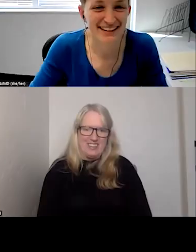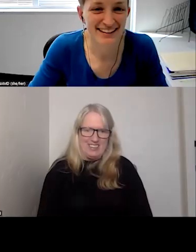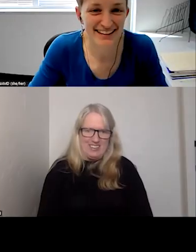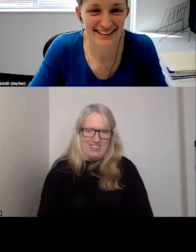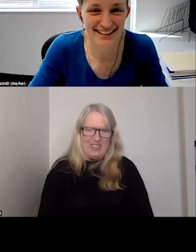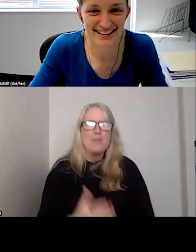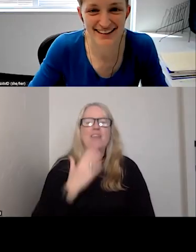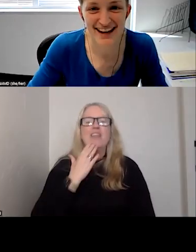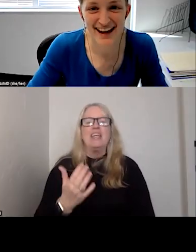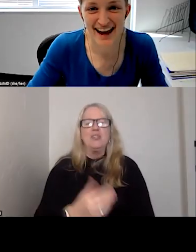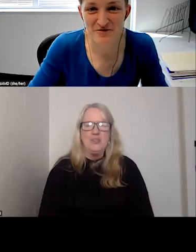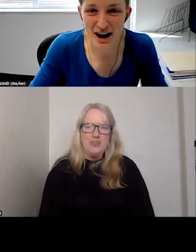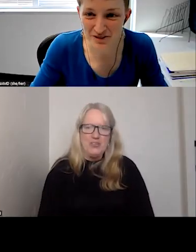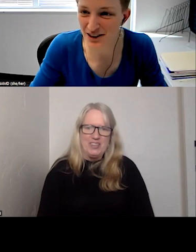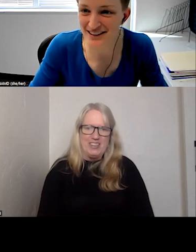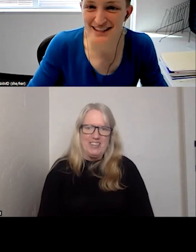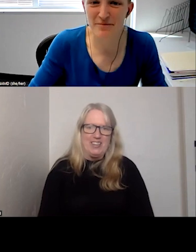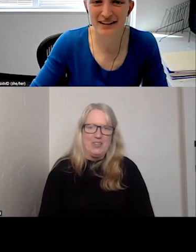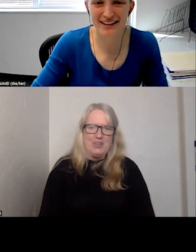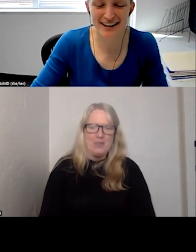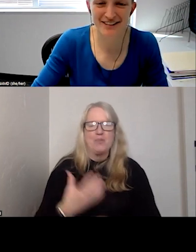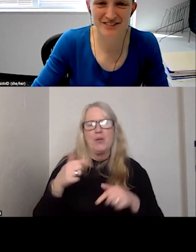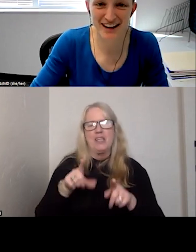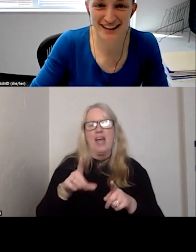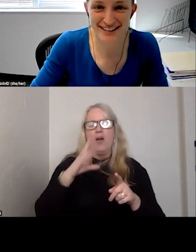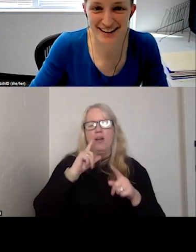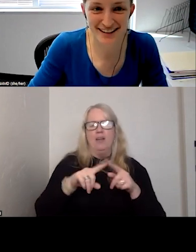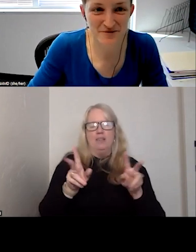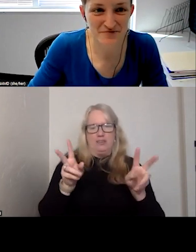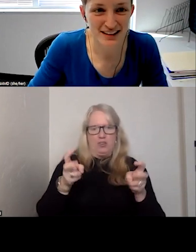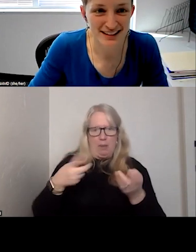Thank you. And while we're on the topic of